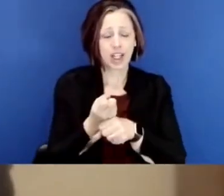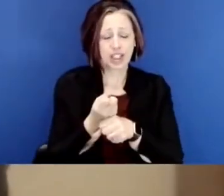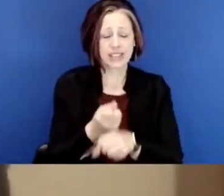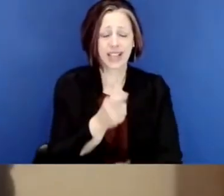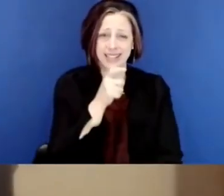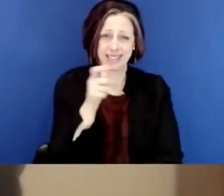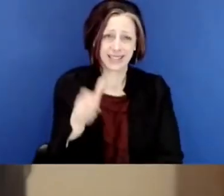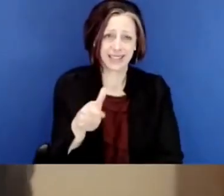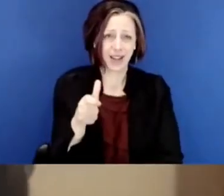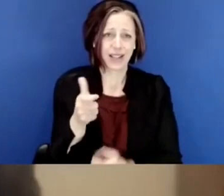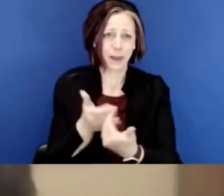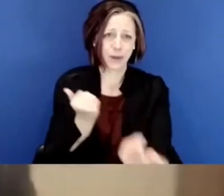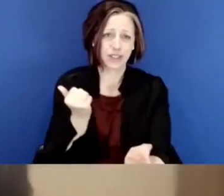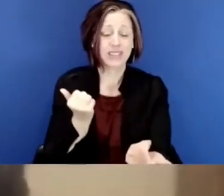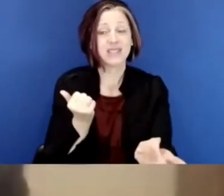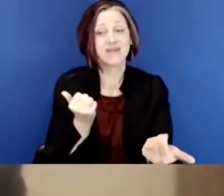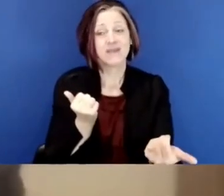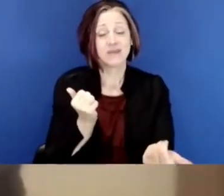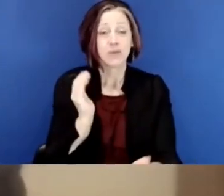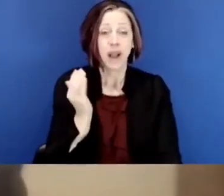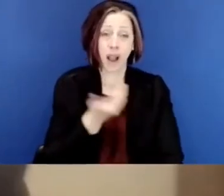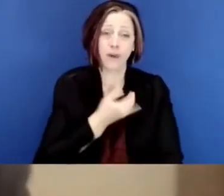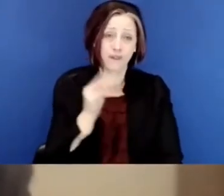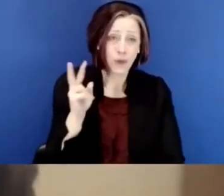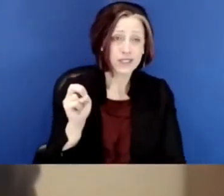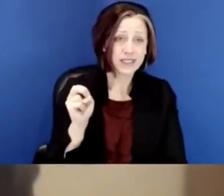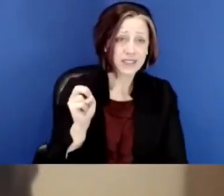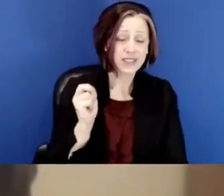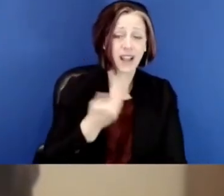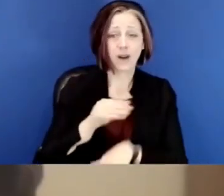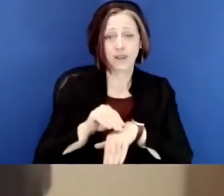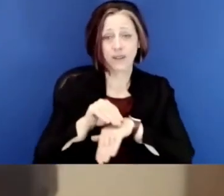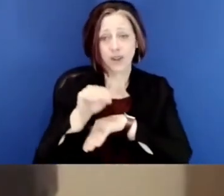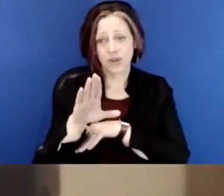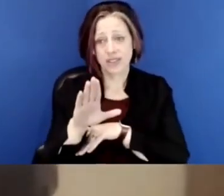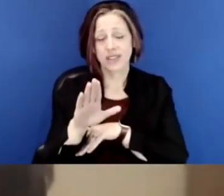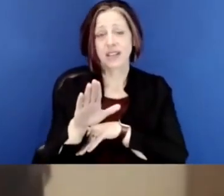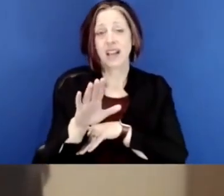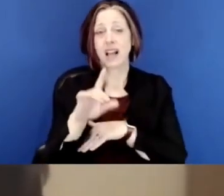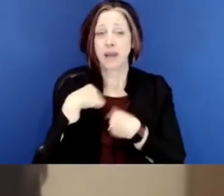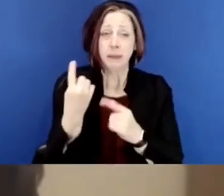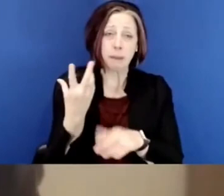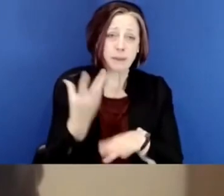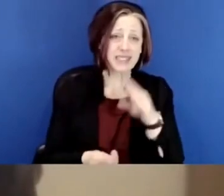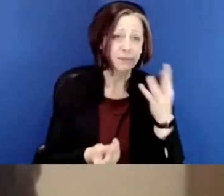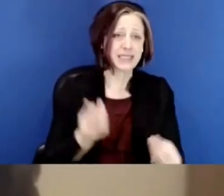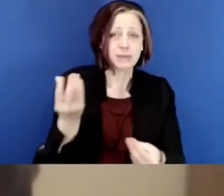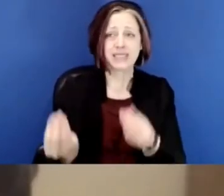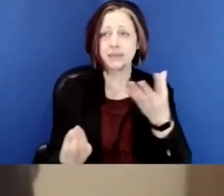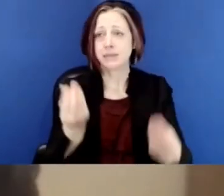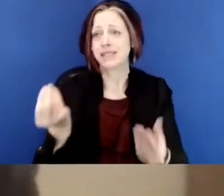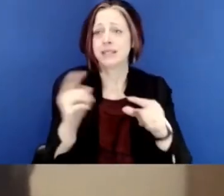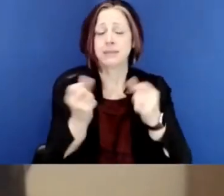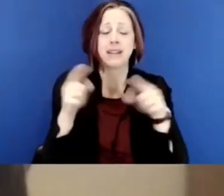four years of unnecessary isolation, because our voice and our influence have been absent